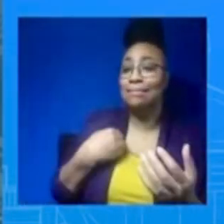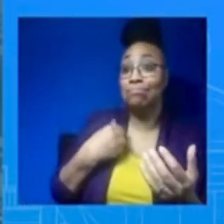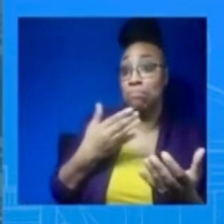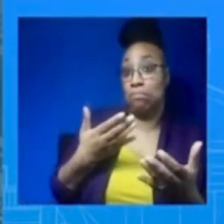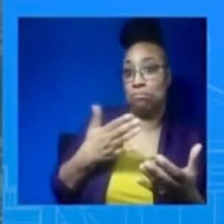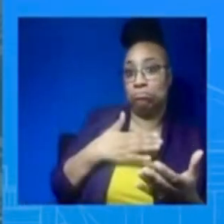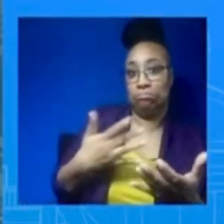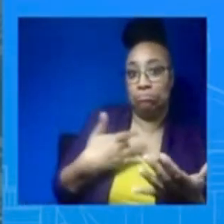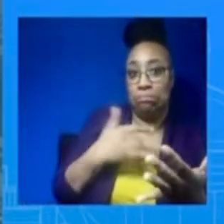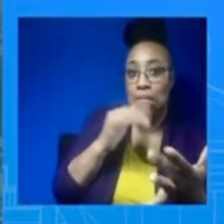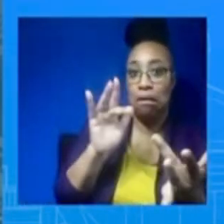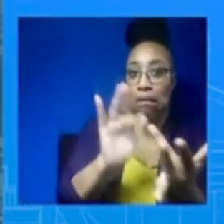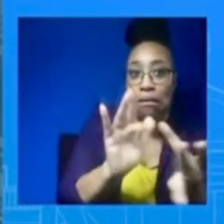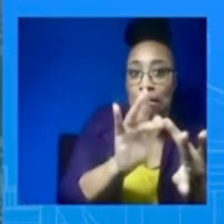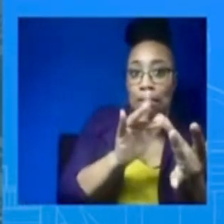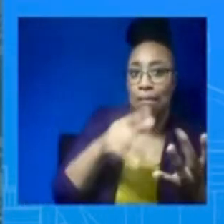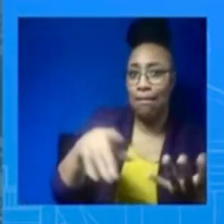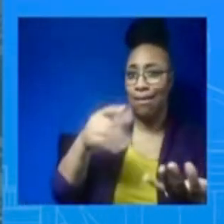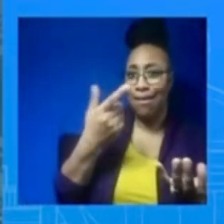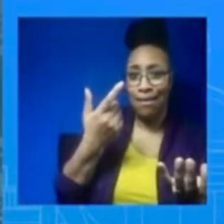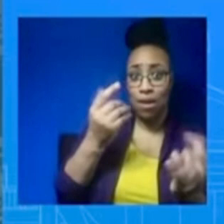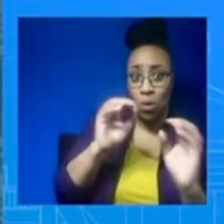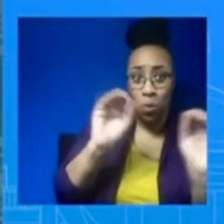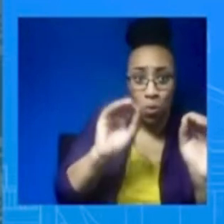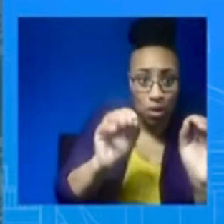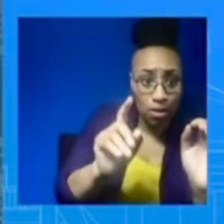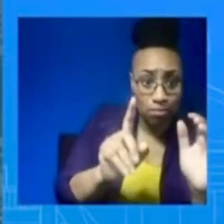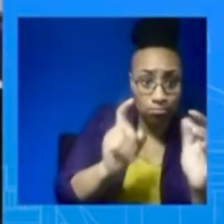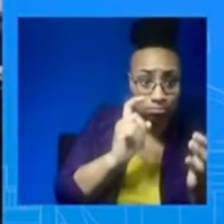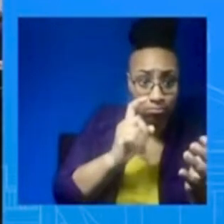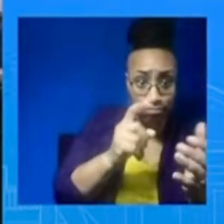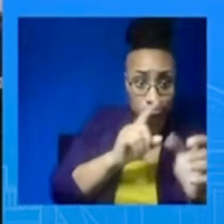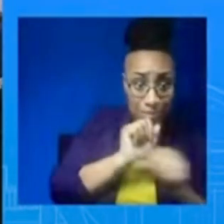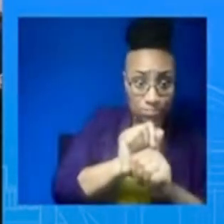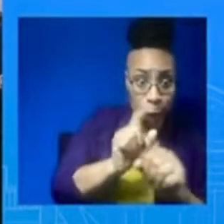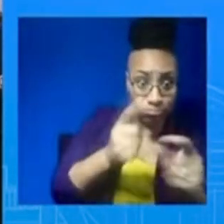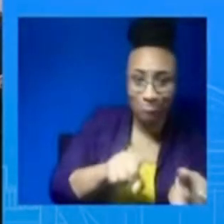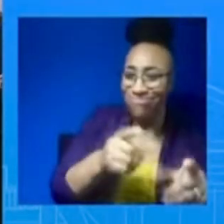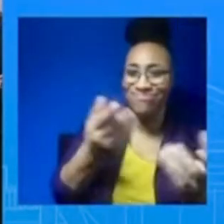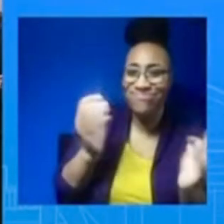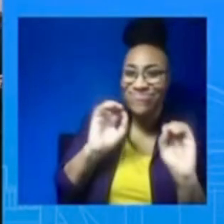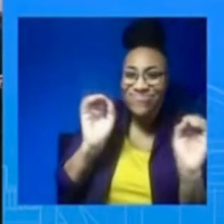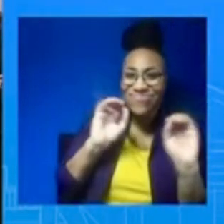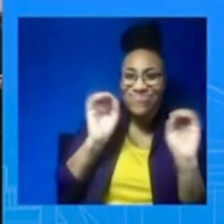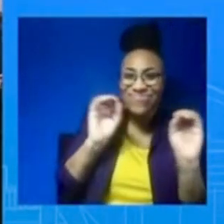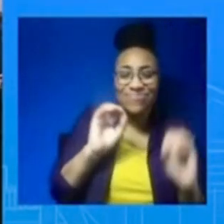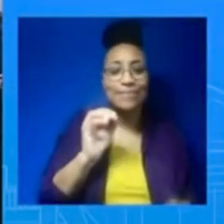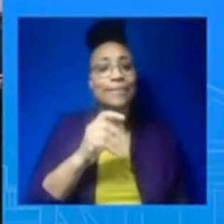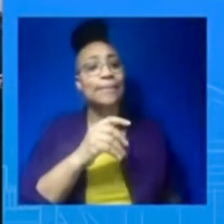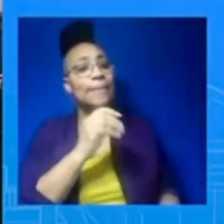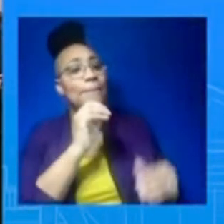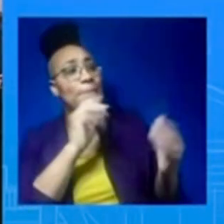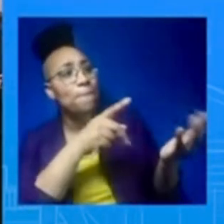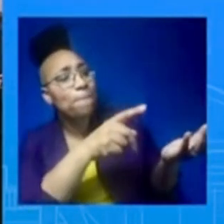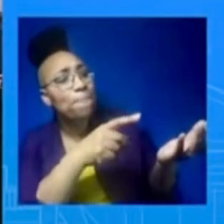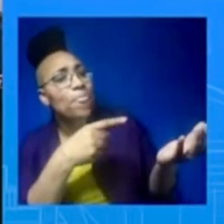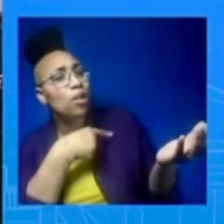question regarding the Chinese balloon. Can you tell us what's been determined from the wreckage that was found?